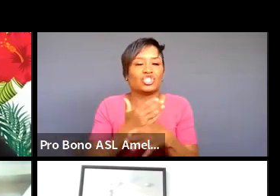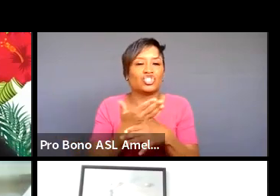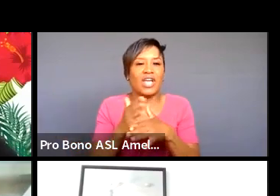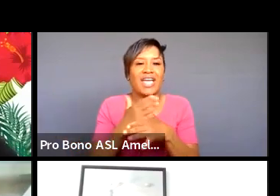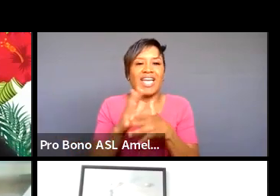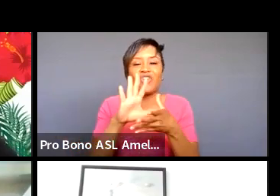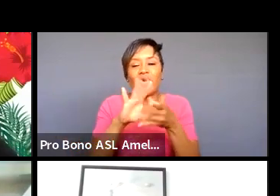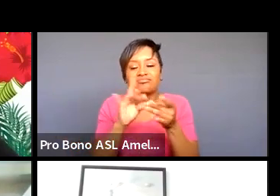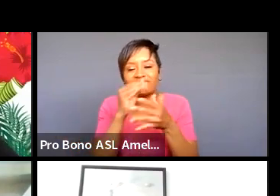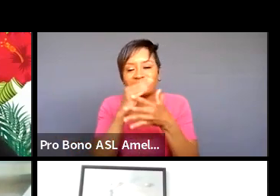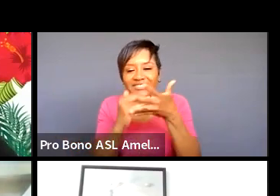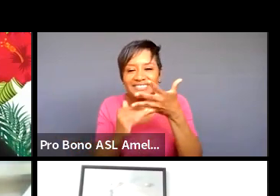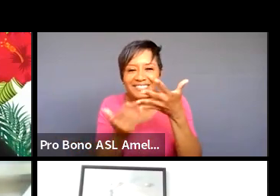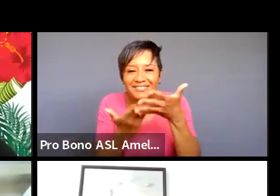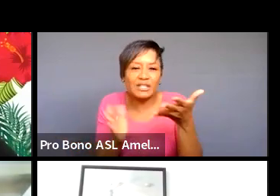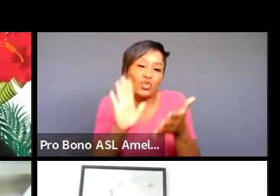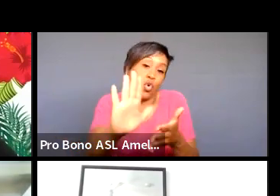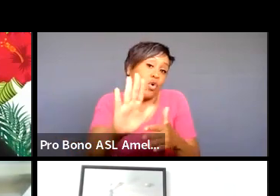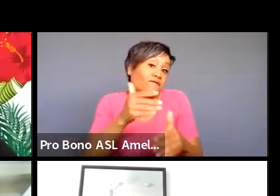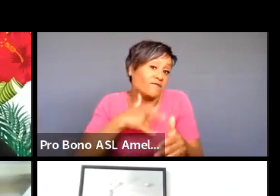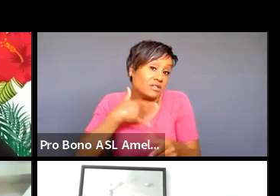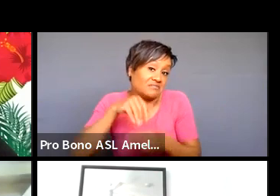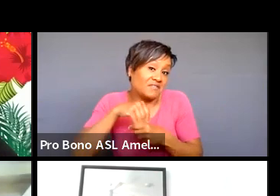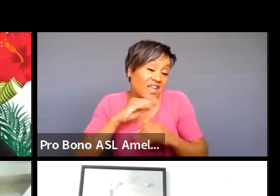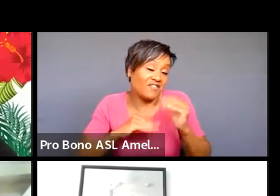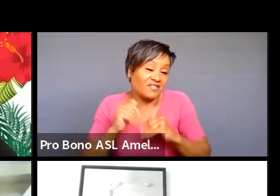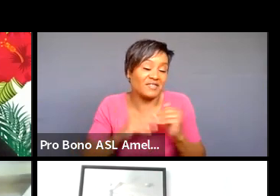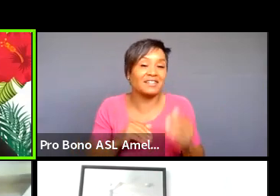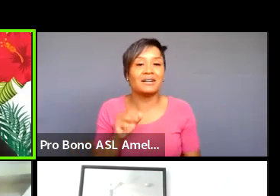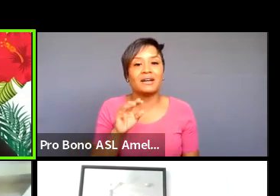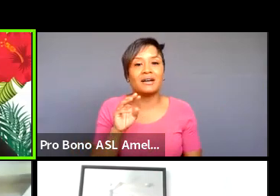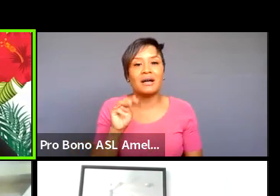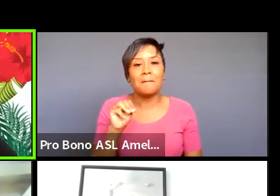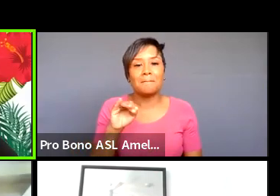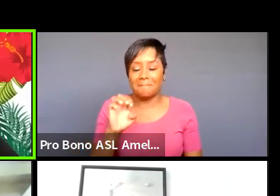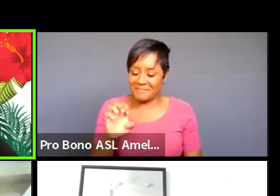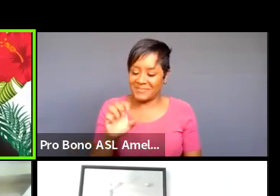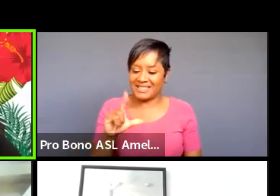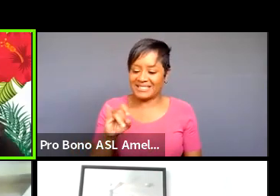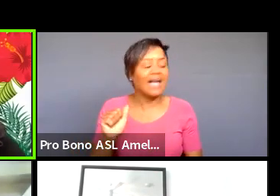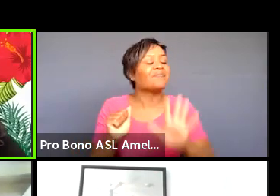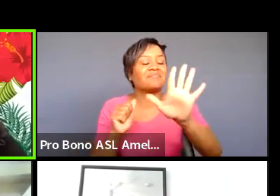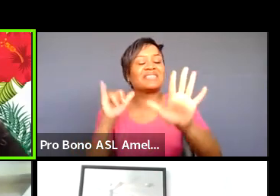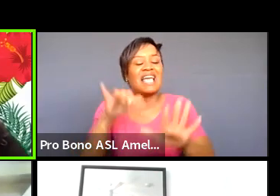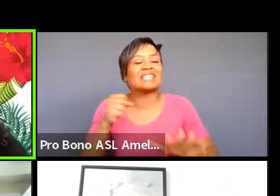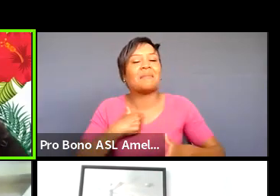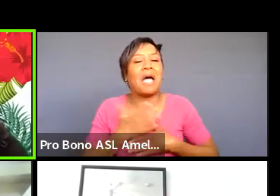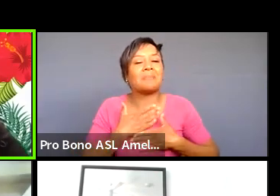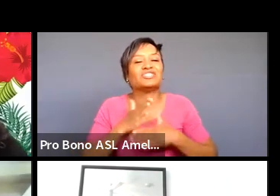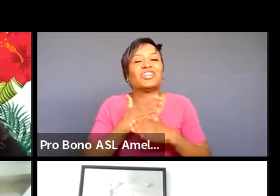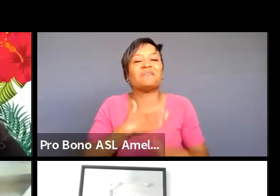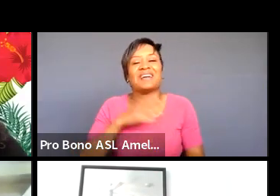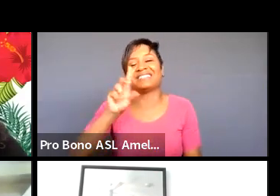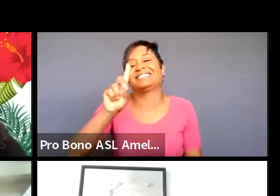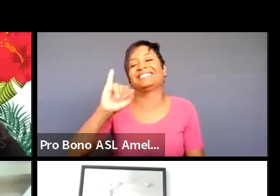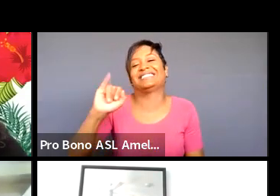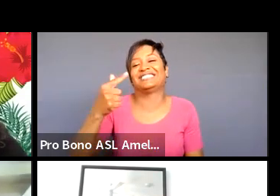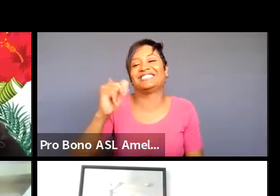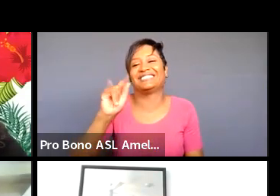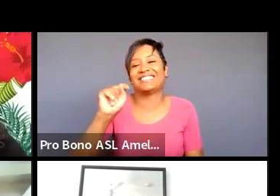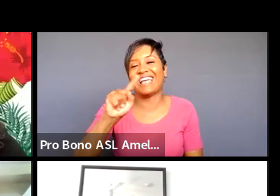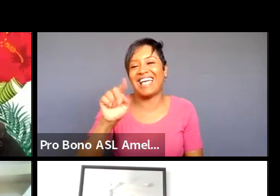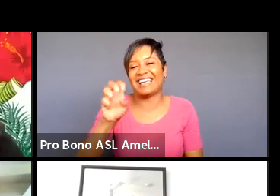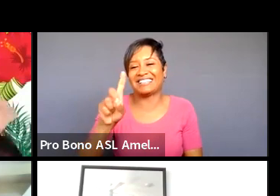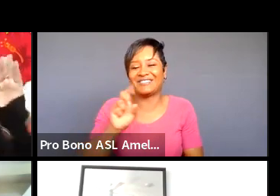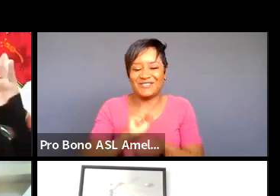resources with folks that you feel comfortable with so again i will be happy to share my digitized work thank you thank you so much everyone for